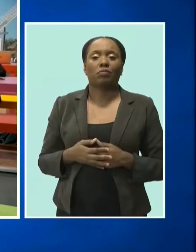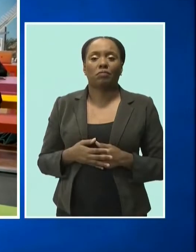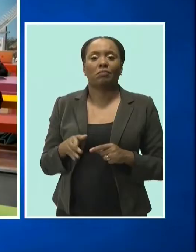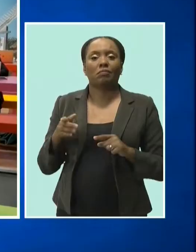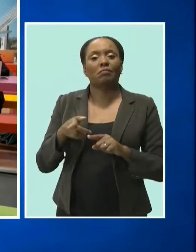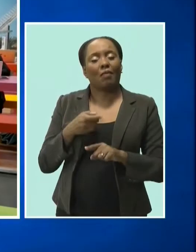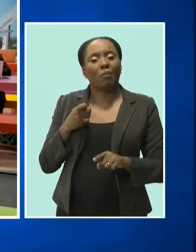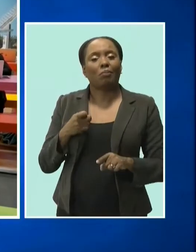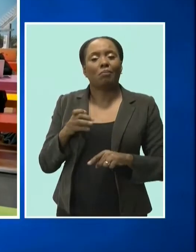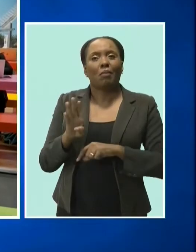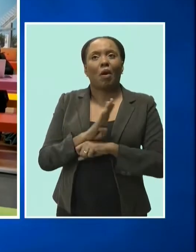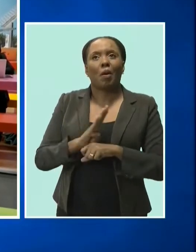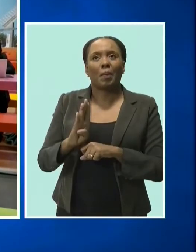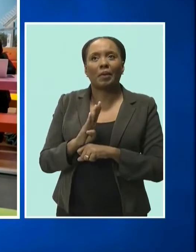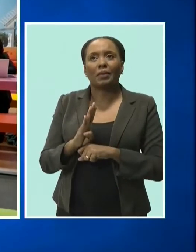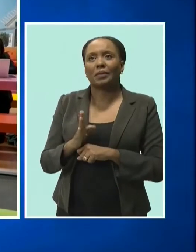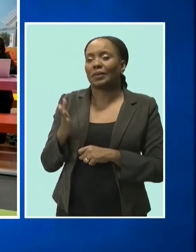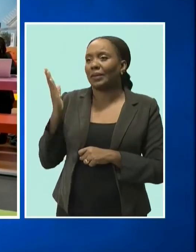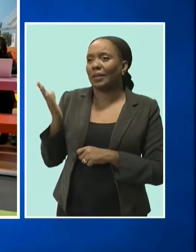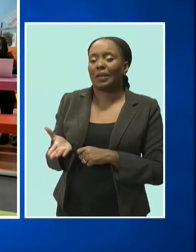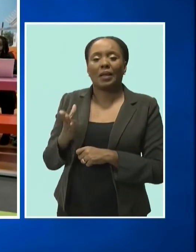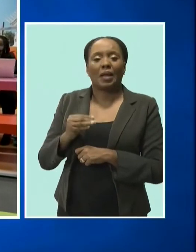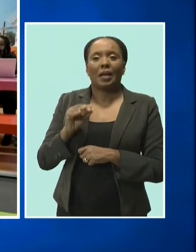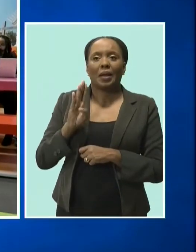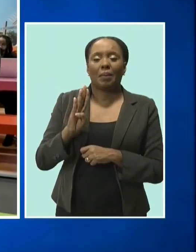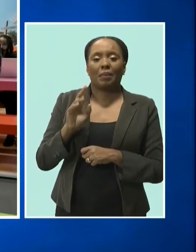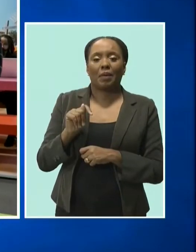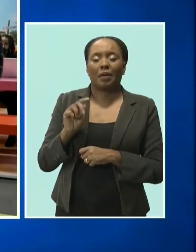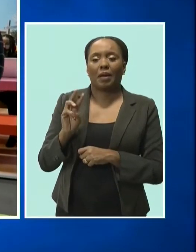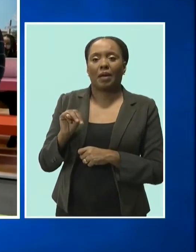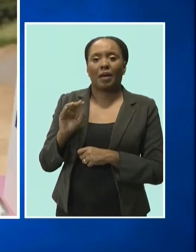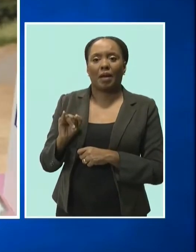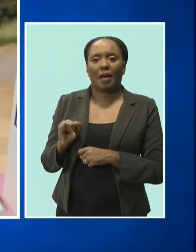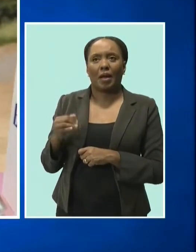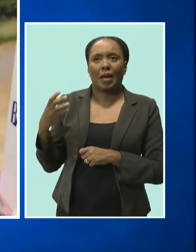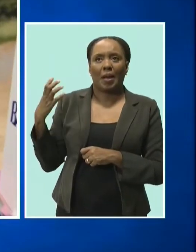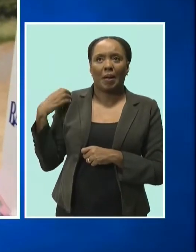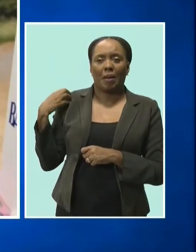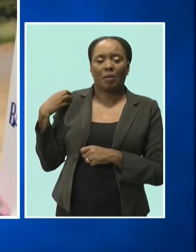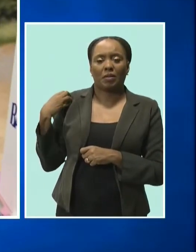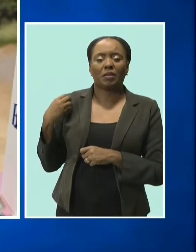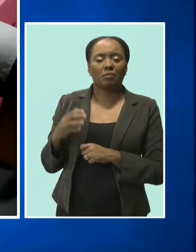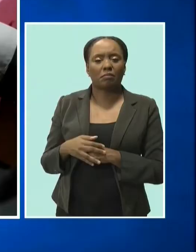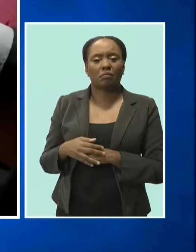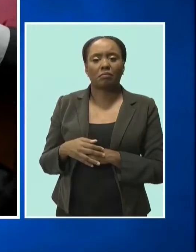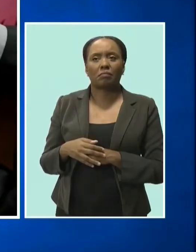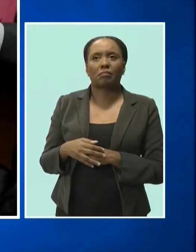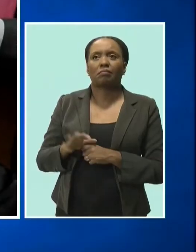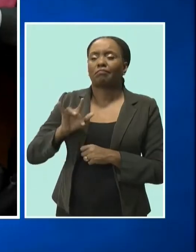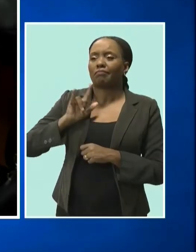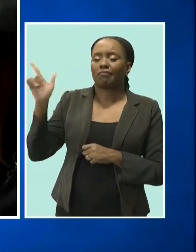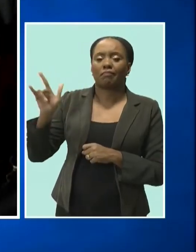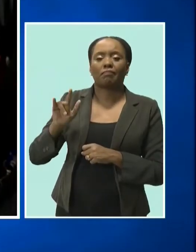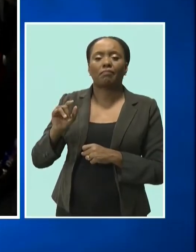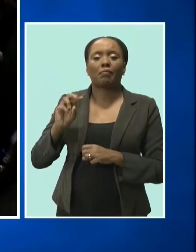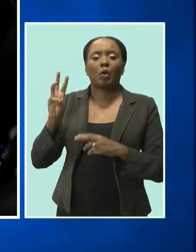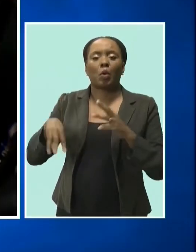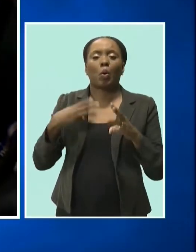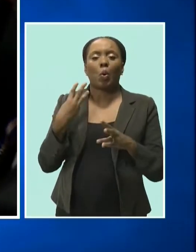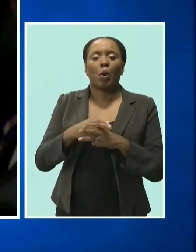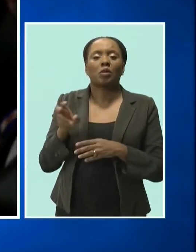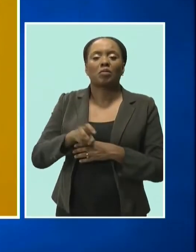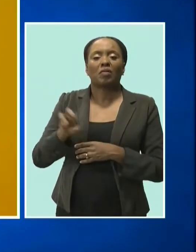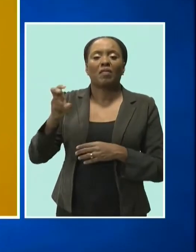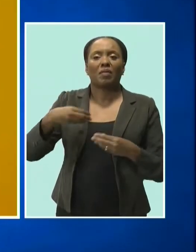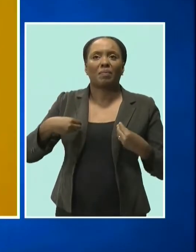Tourism Minister Senator Lisa Cummins and BTMI Chairman Roseanne Myers is attending the World Travel Market. Ms. Myers has been